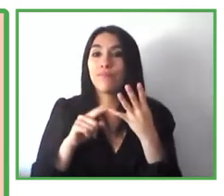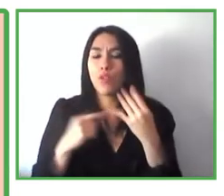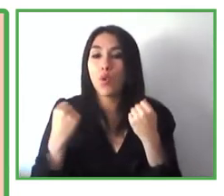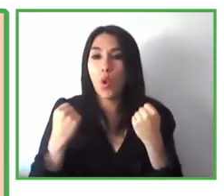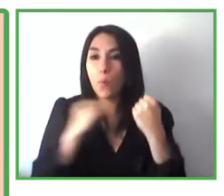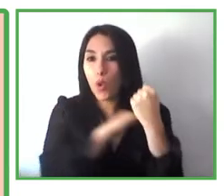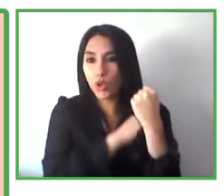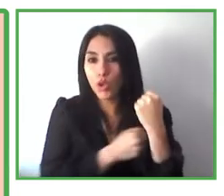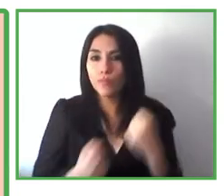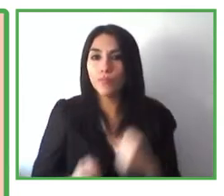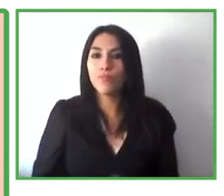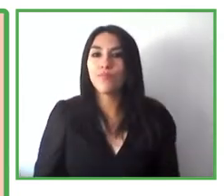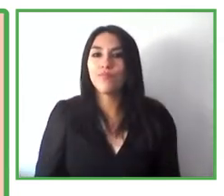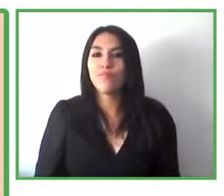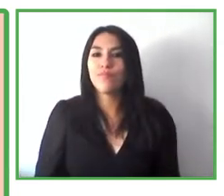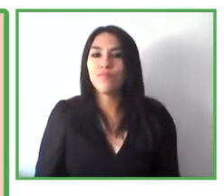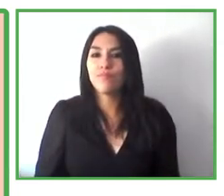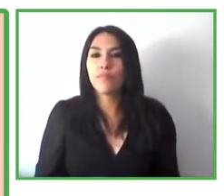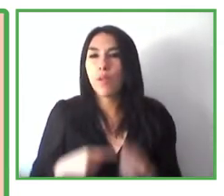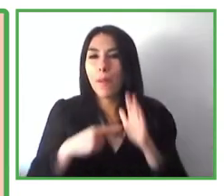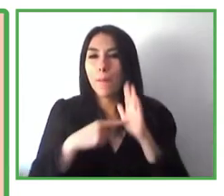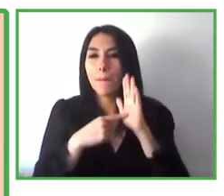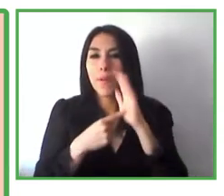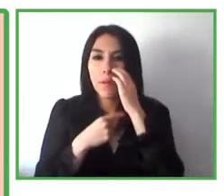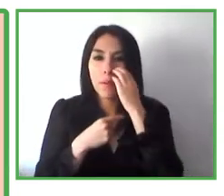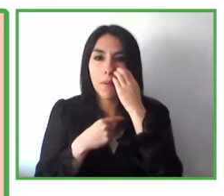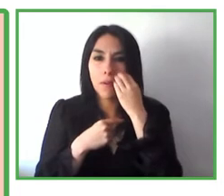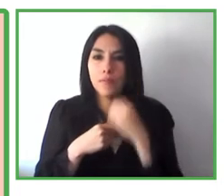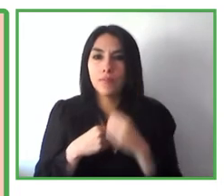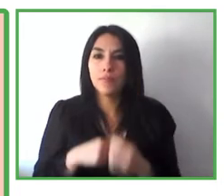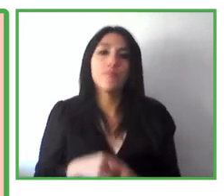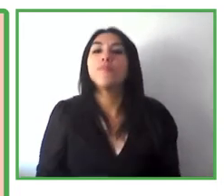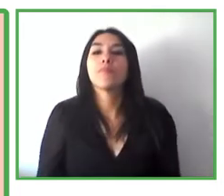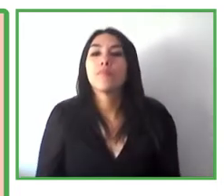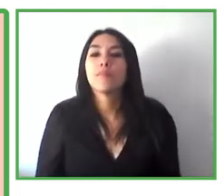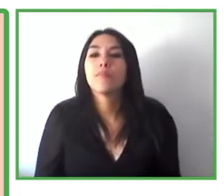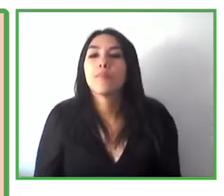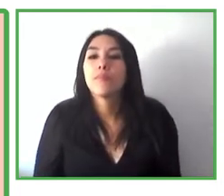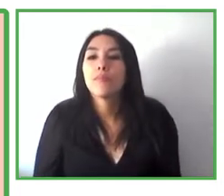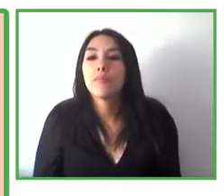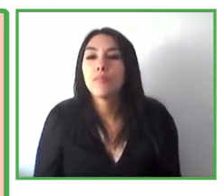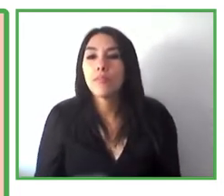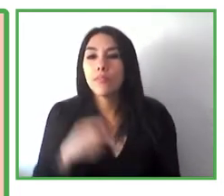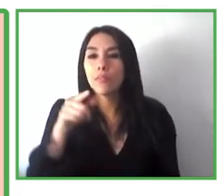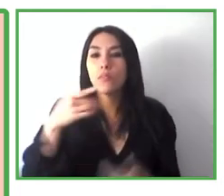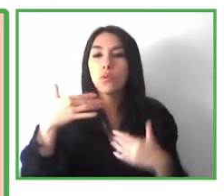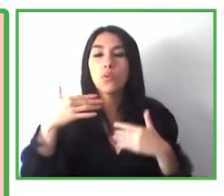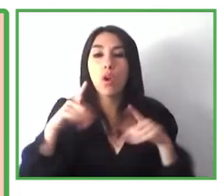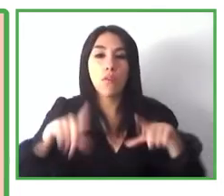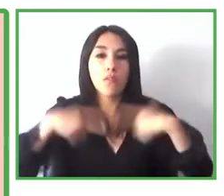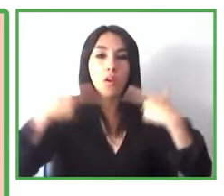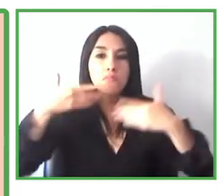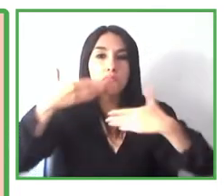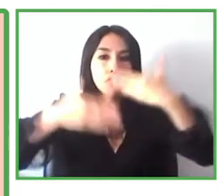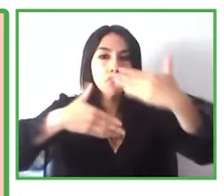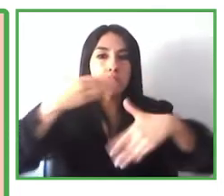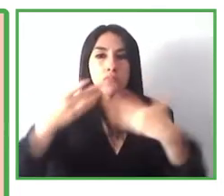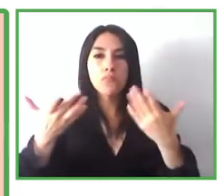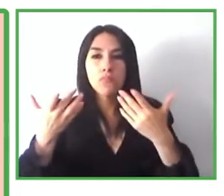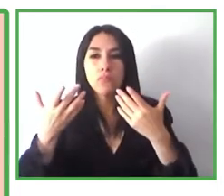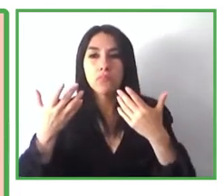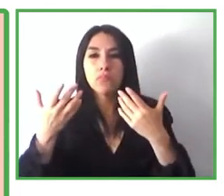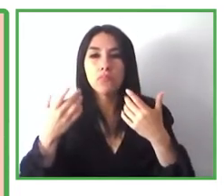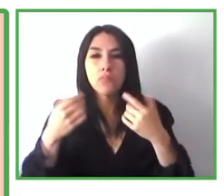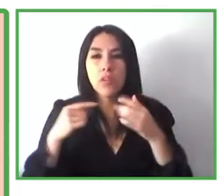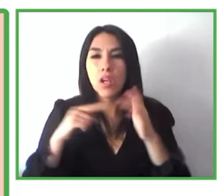comfort and luxury for any type of customer. It is also very important to highlight the role of technology, for instance, in the hotel industry